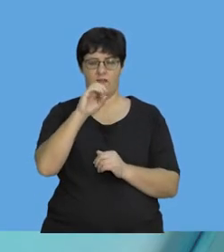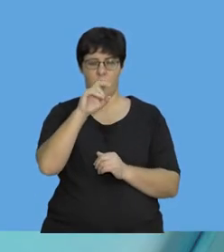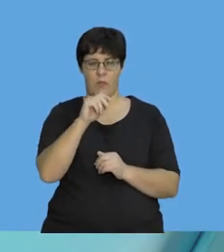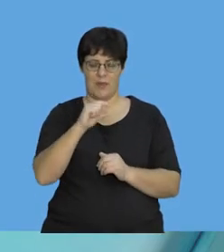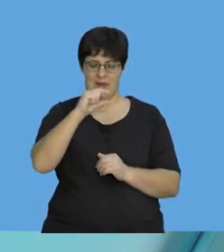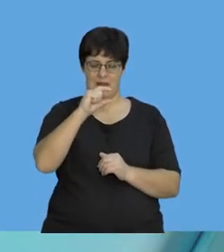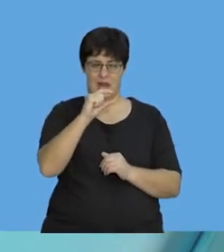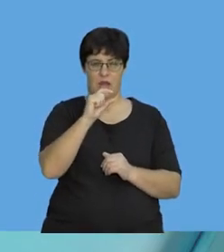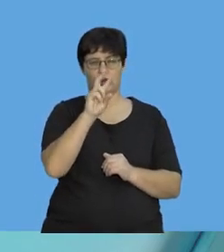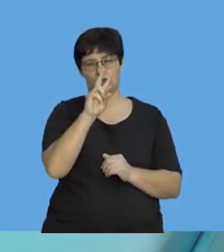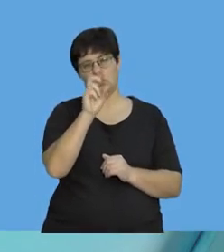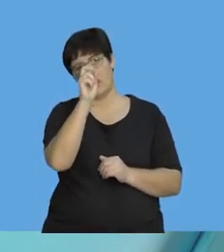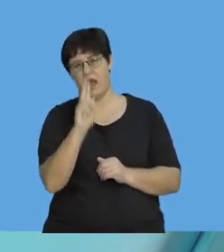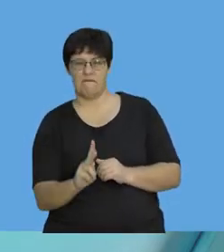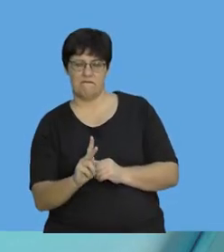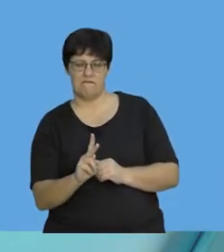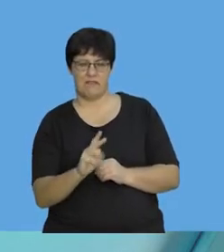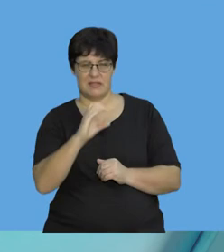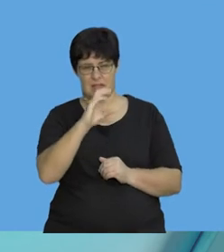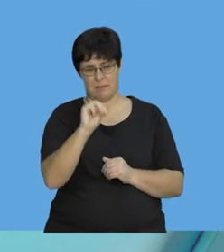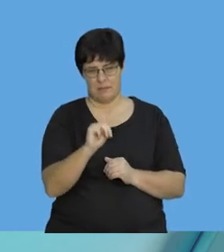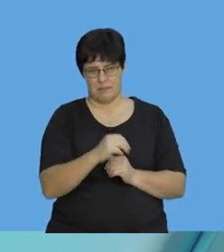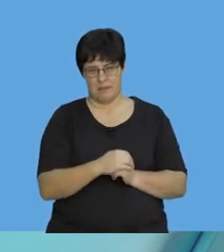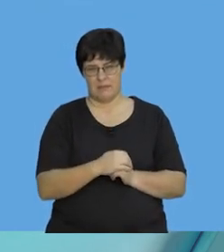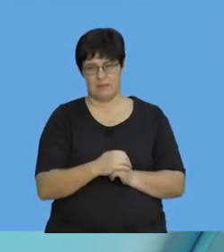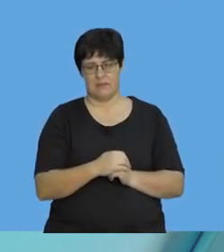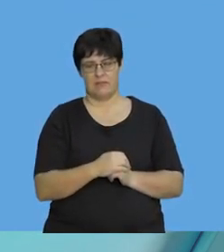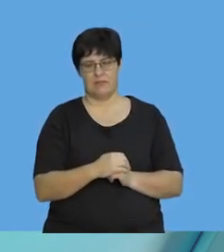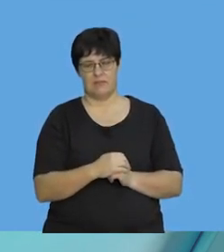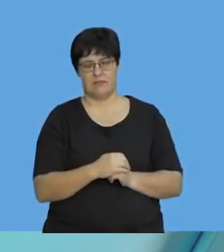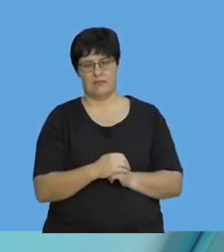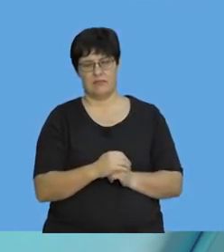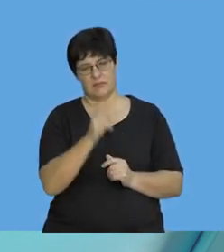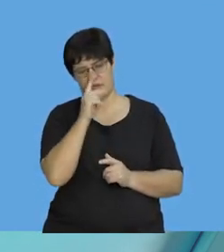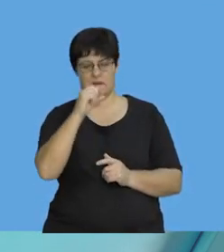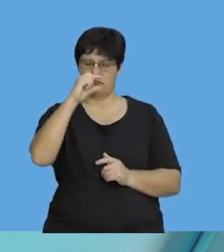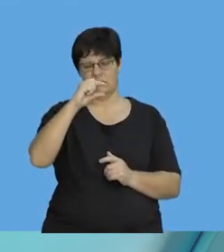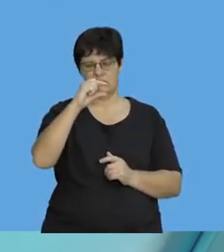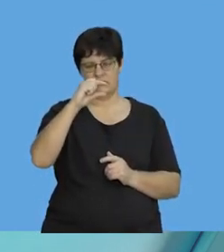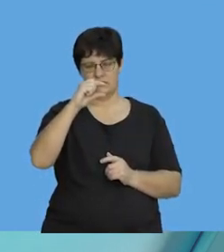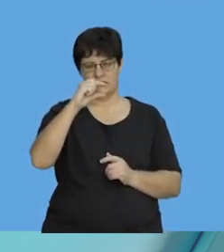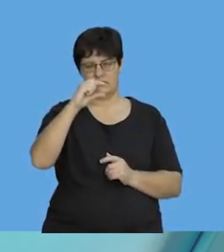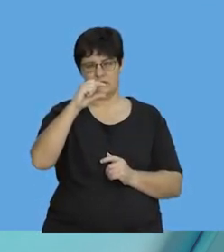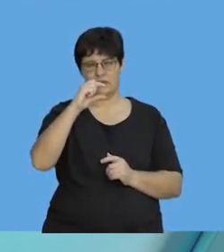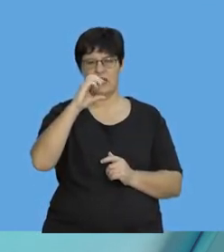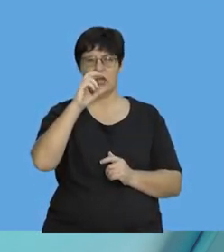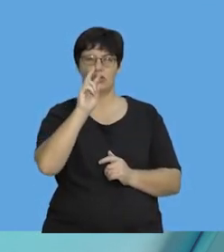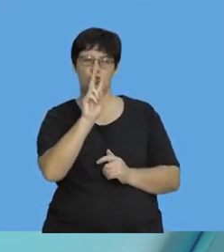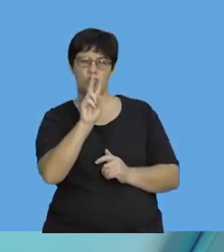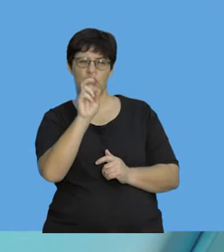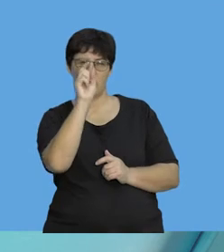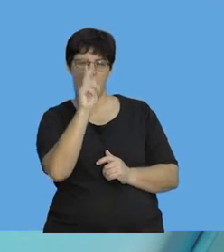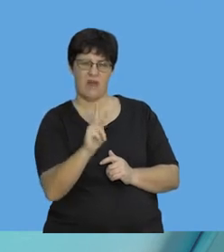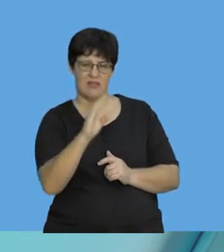two and a half centimeters. So, you can't tell on TV anyway because it's about this big in my hands, I think.